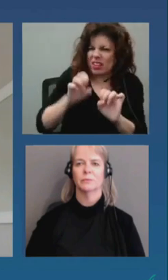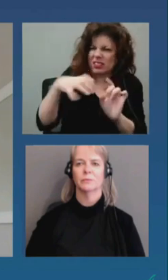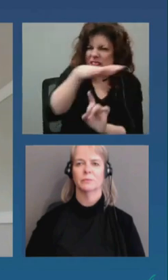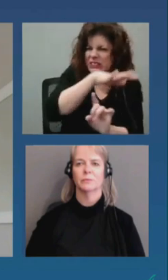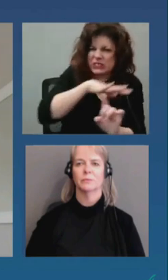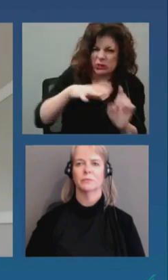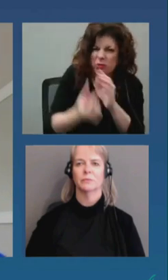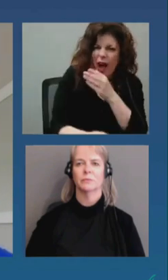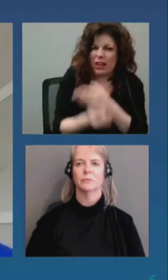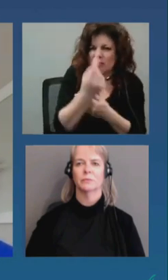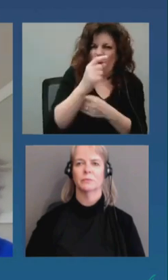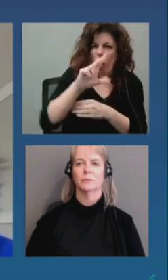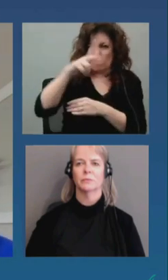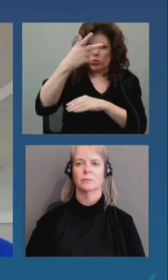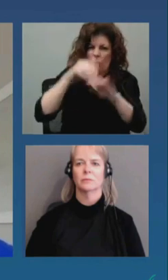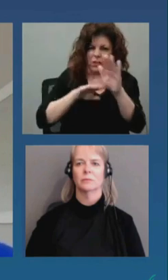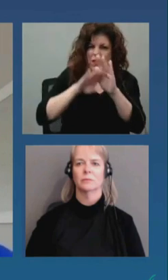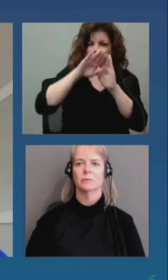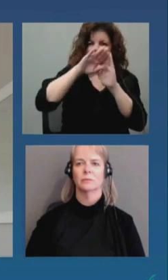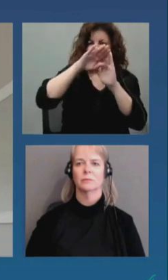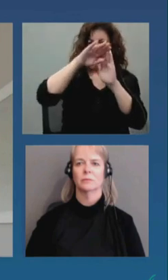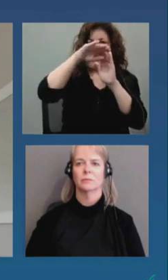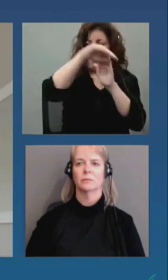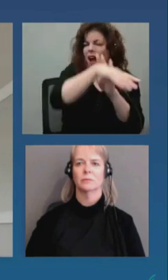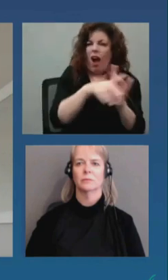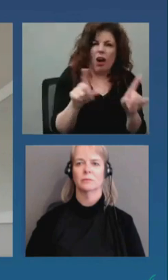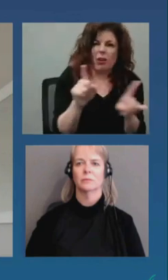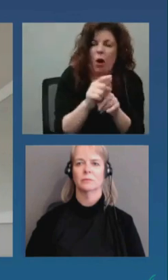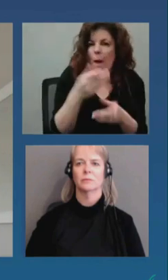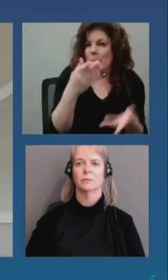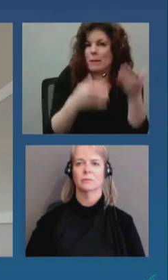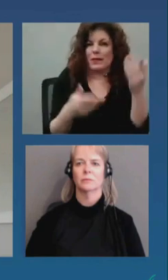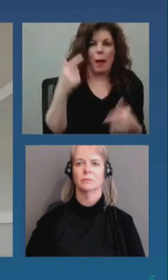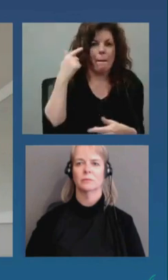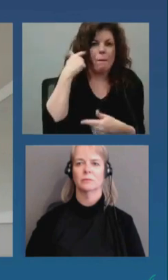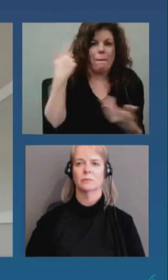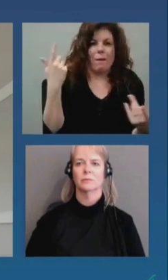venue de la troisième vague sous-estimer l'impact des variants par exemple